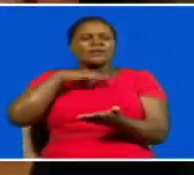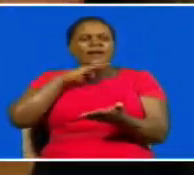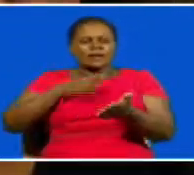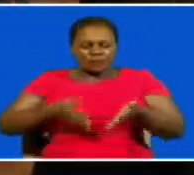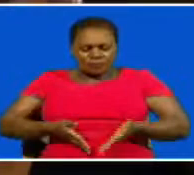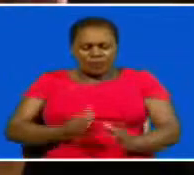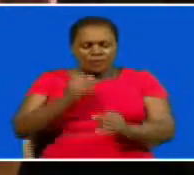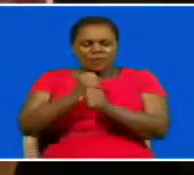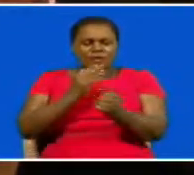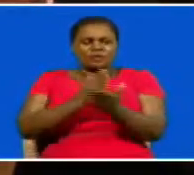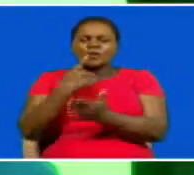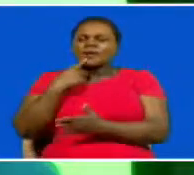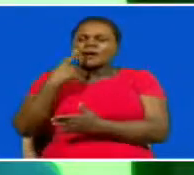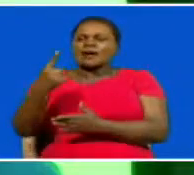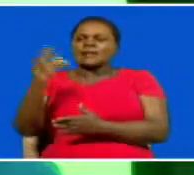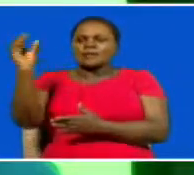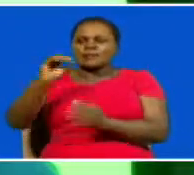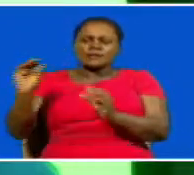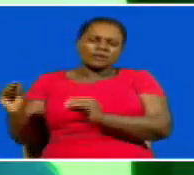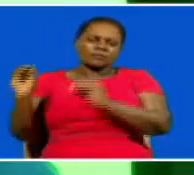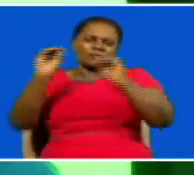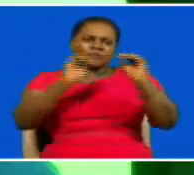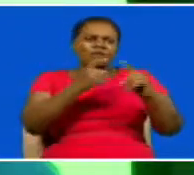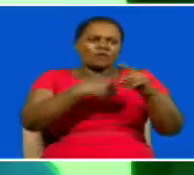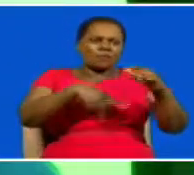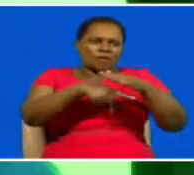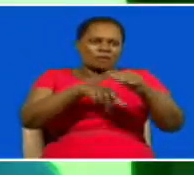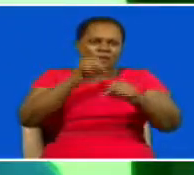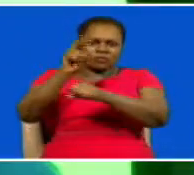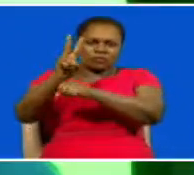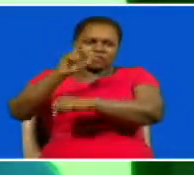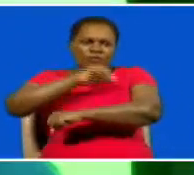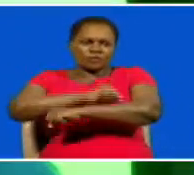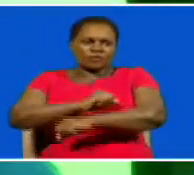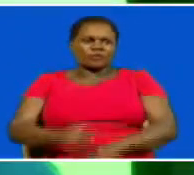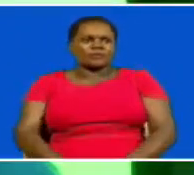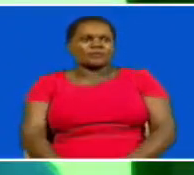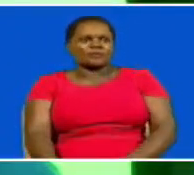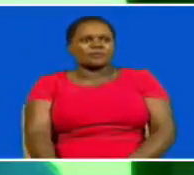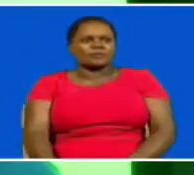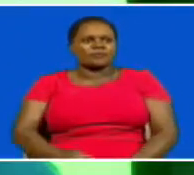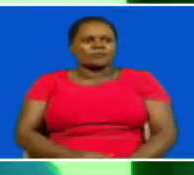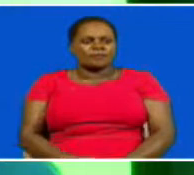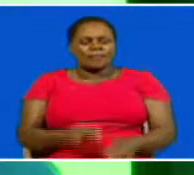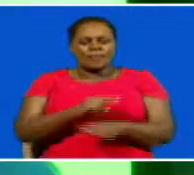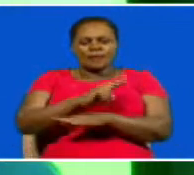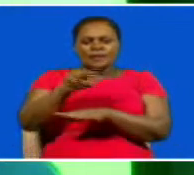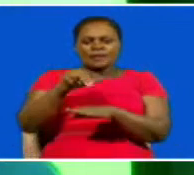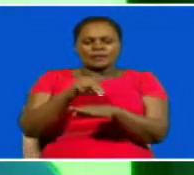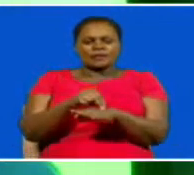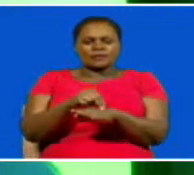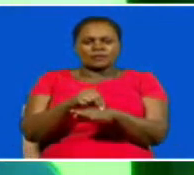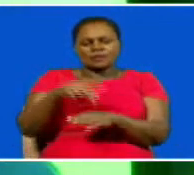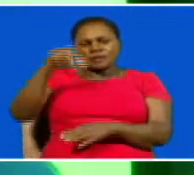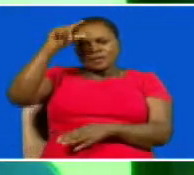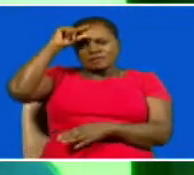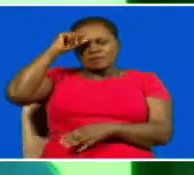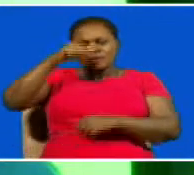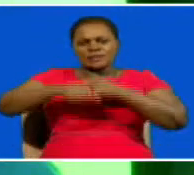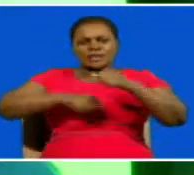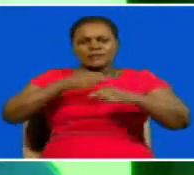and ensuring a hundred percent transition rate from primary to secondary school of national government